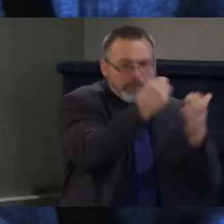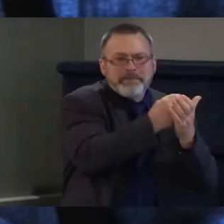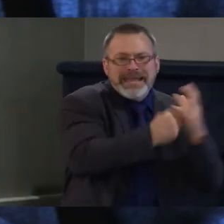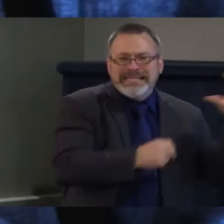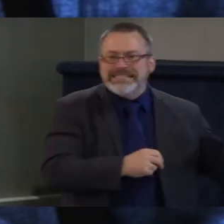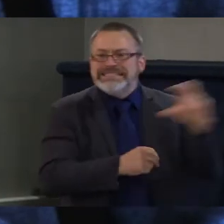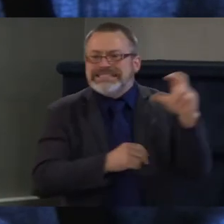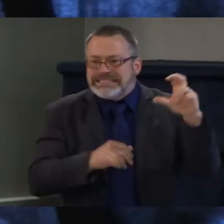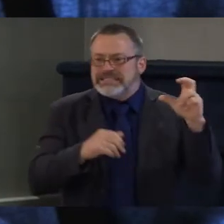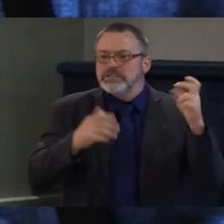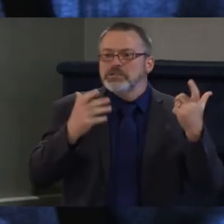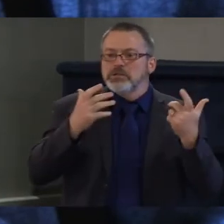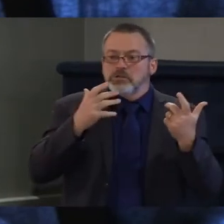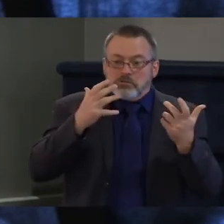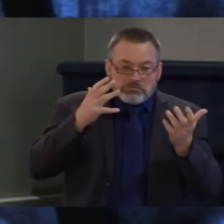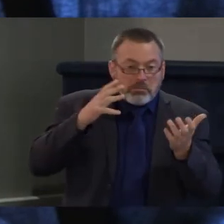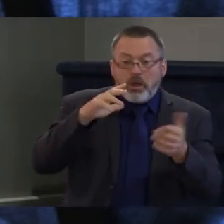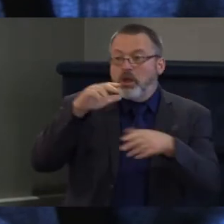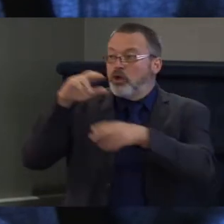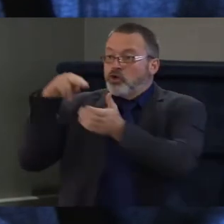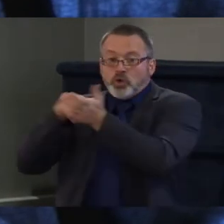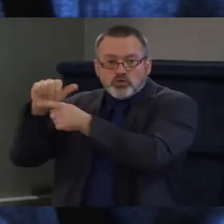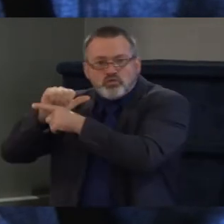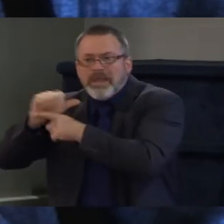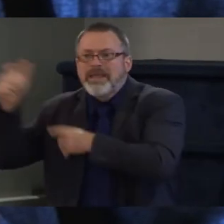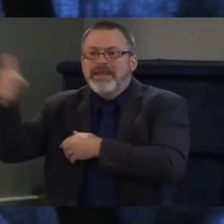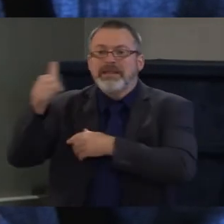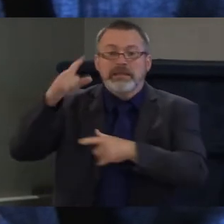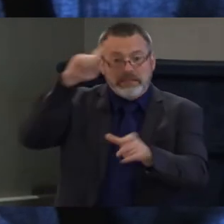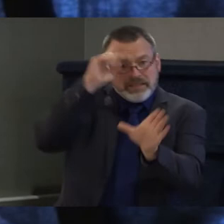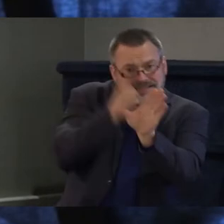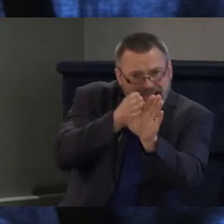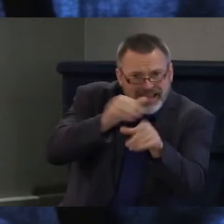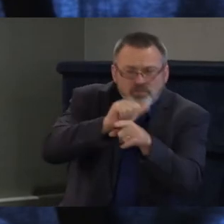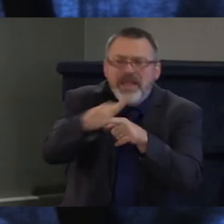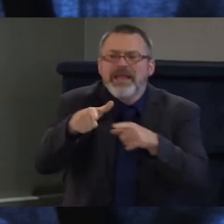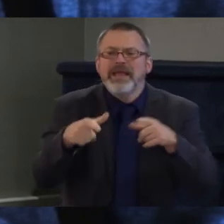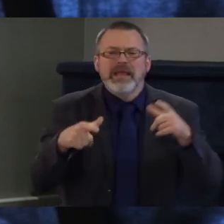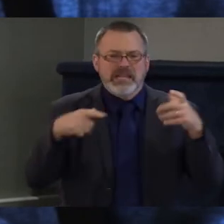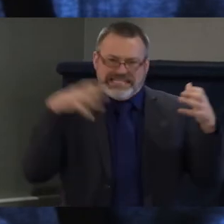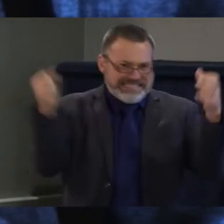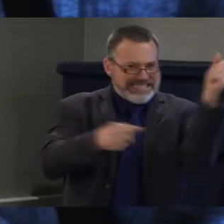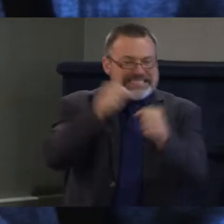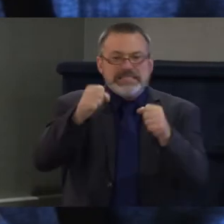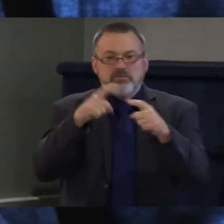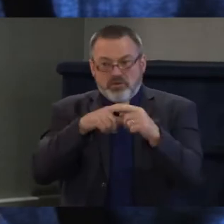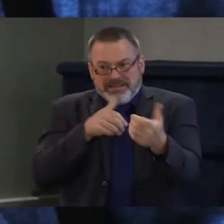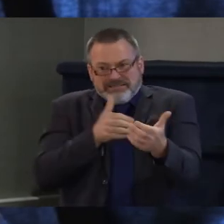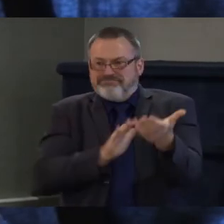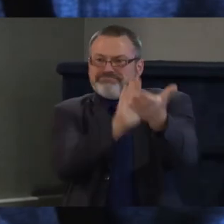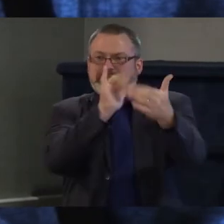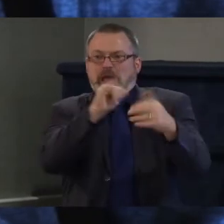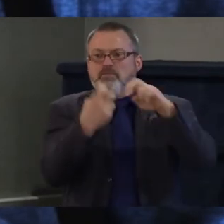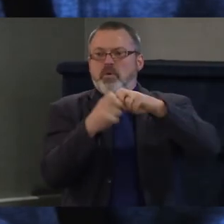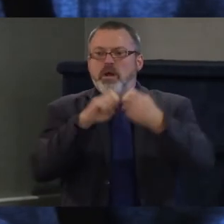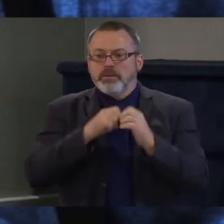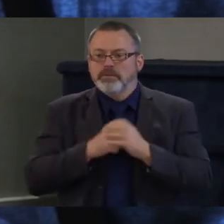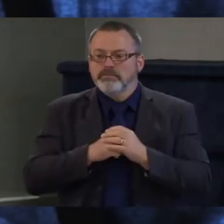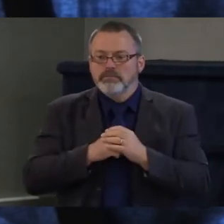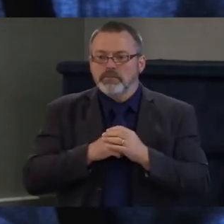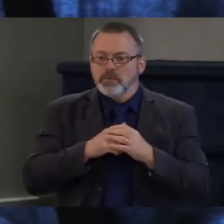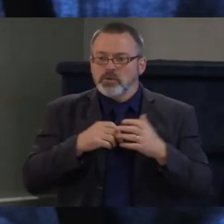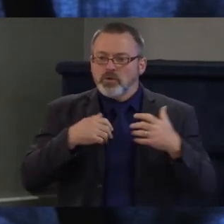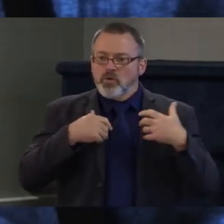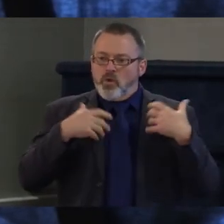specifically counselors and psychiatric nurses but i think the biggest thing that i can do from that platform is work with people like representative patrick